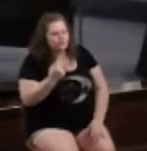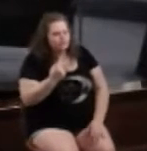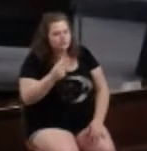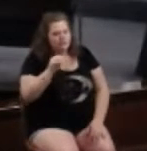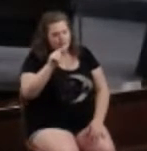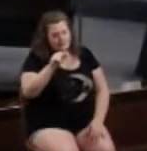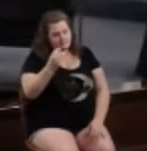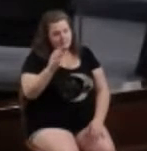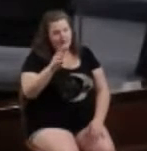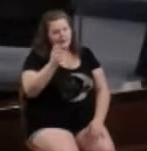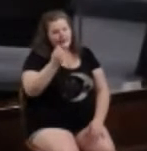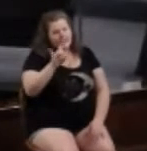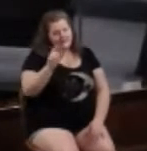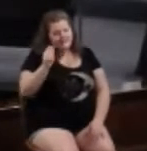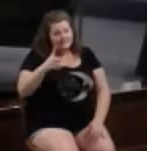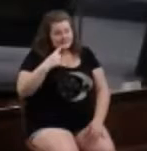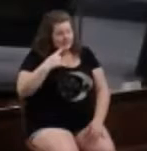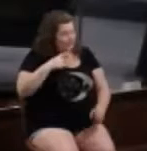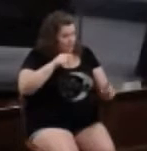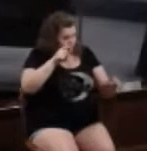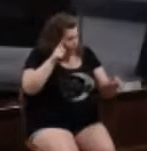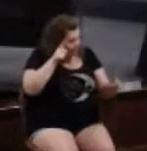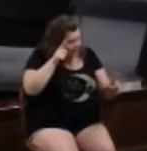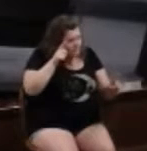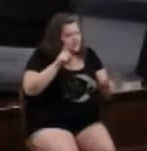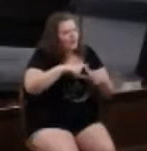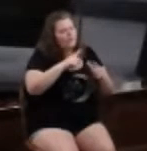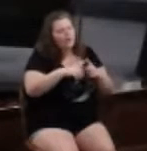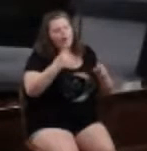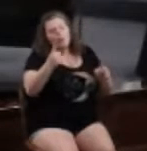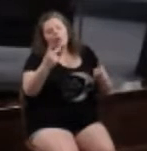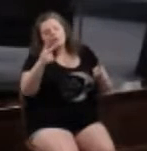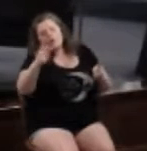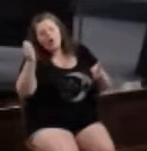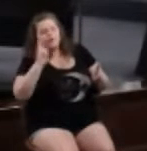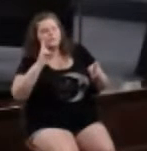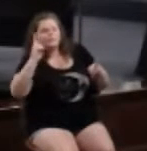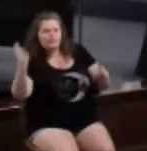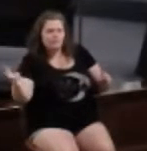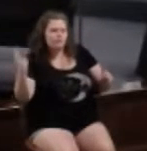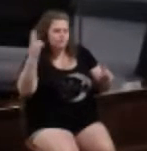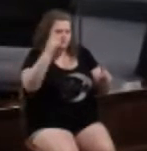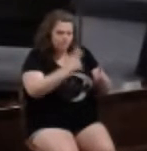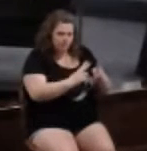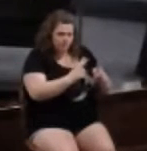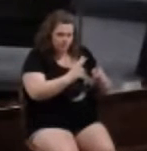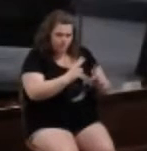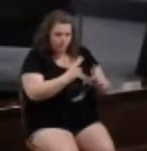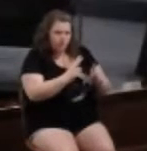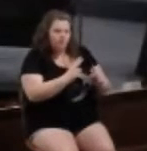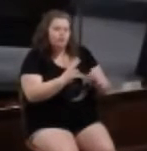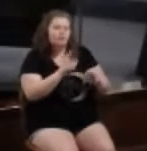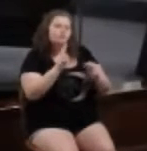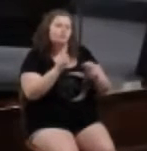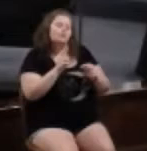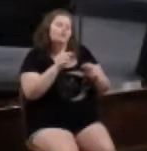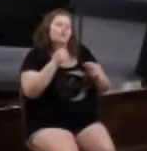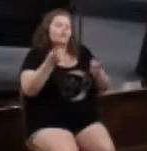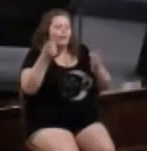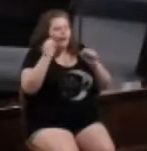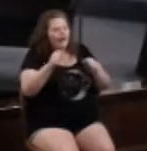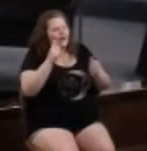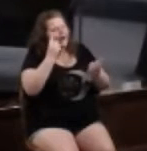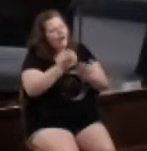Matthew 18, 16 says, if he does not listen, take one or two others with you, that every charge may be established by the evidence of two or three